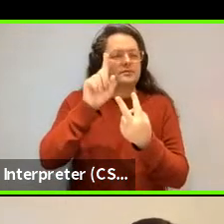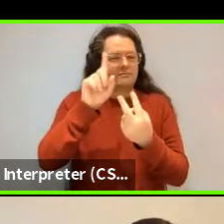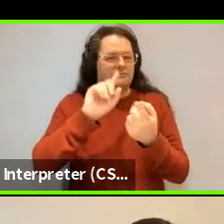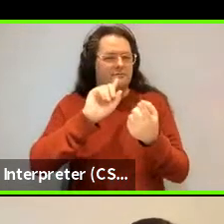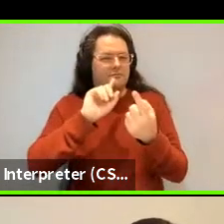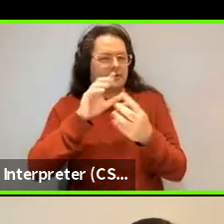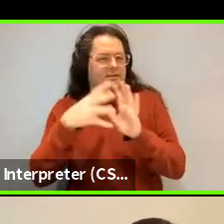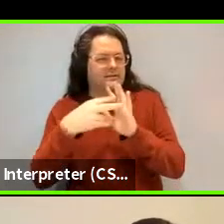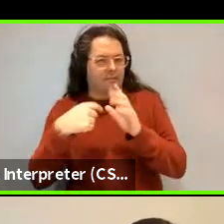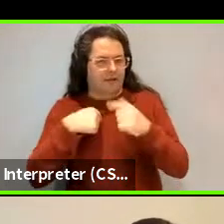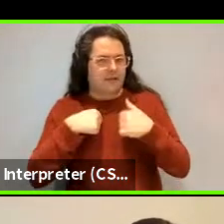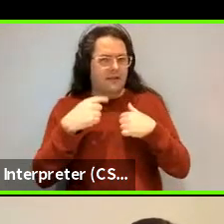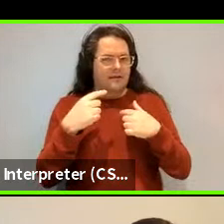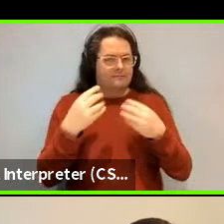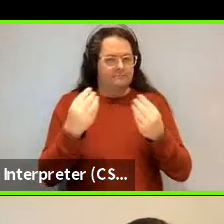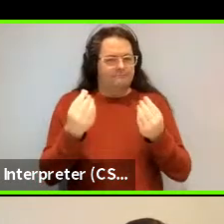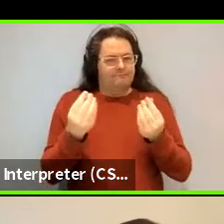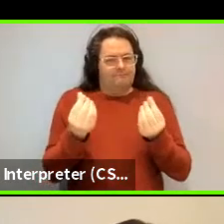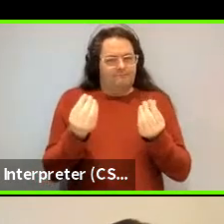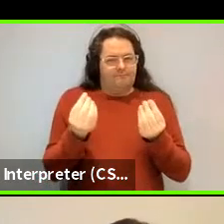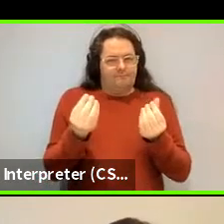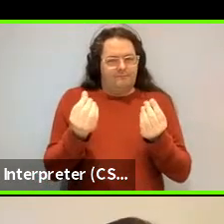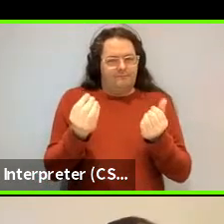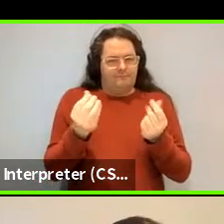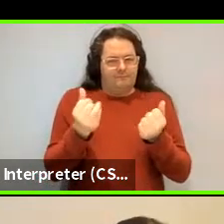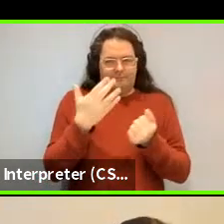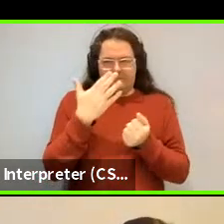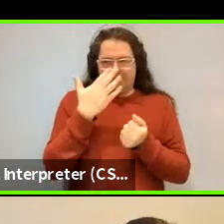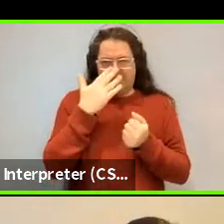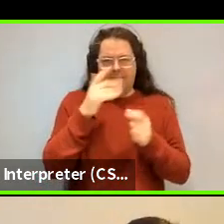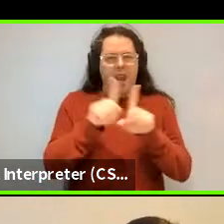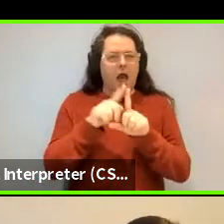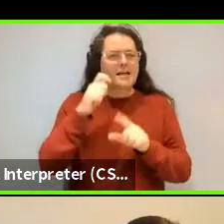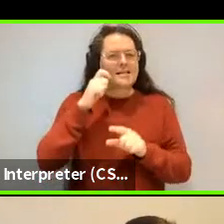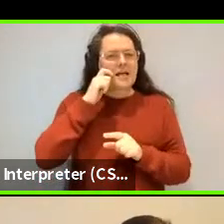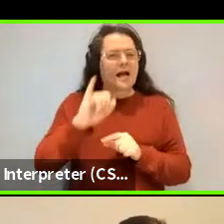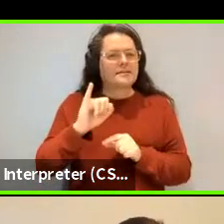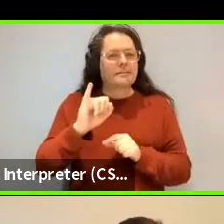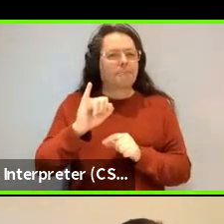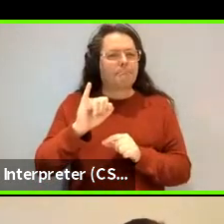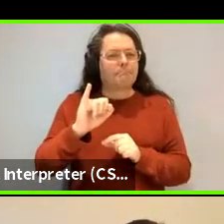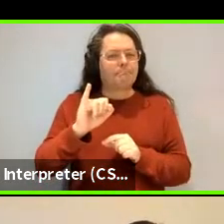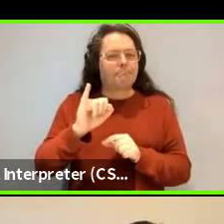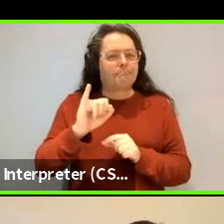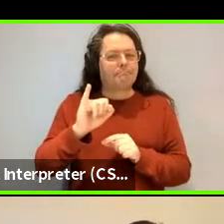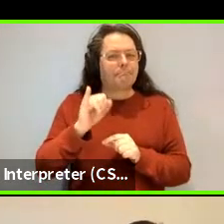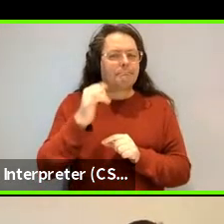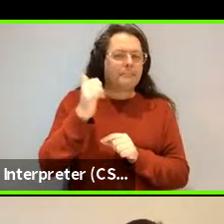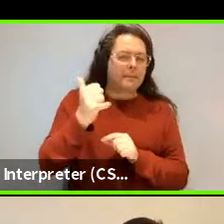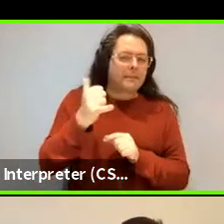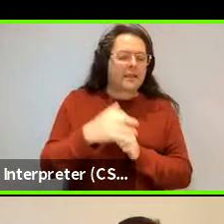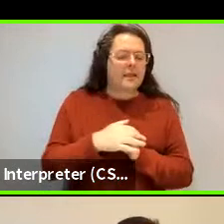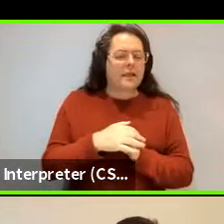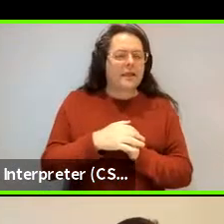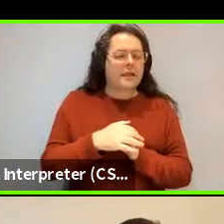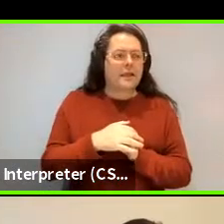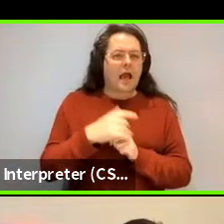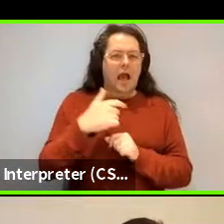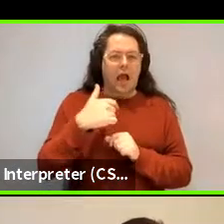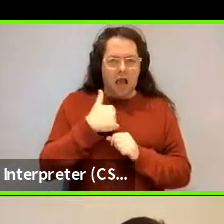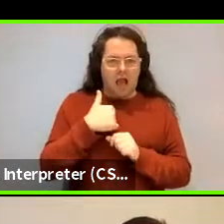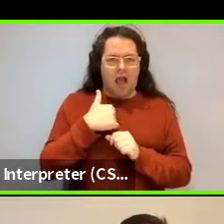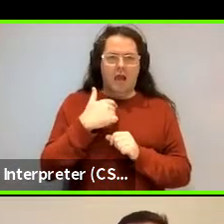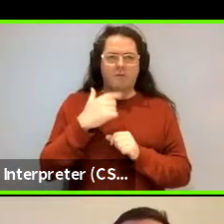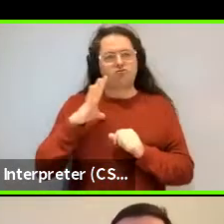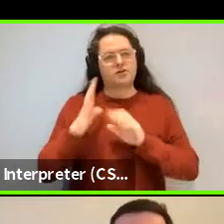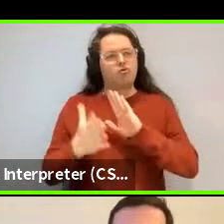I mean, it has a certain. Maybe it seemed better in a slightly sarcastic, uh, function. Right. Um, you know, I'm about to go, I want to